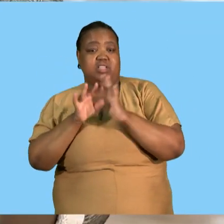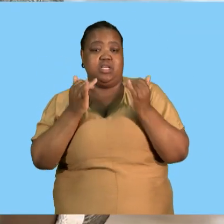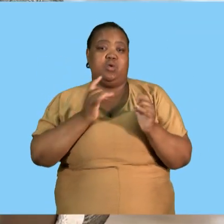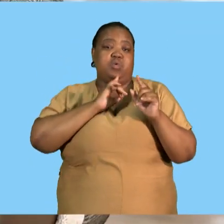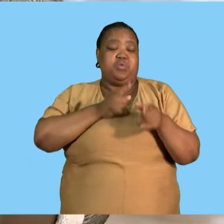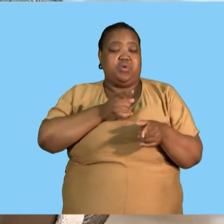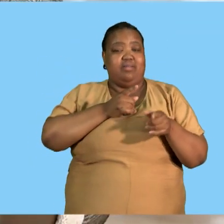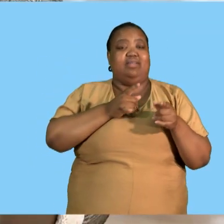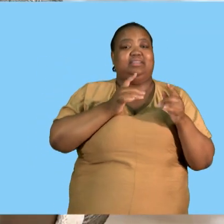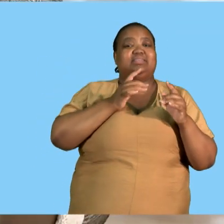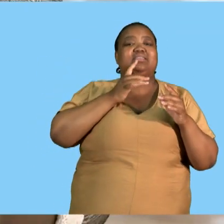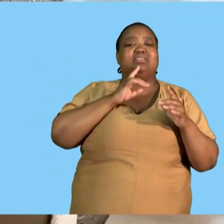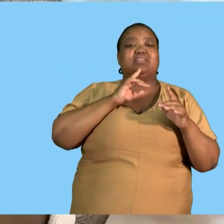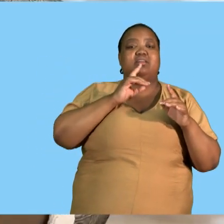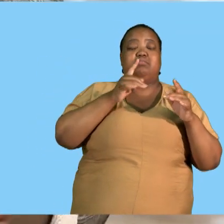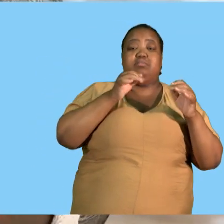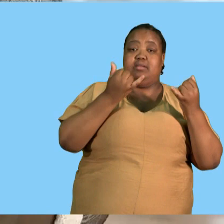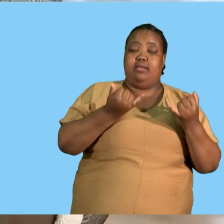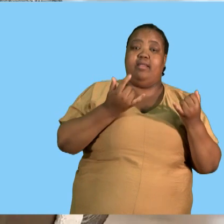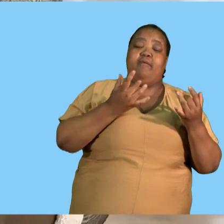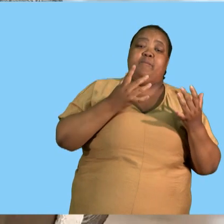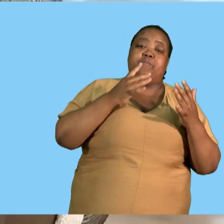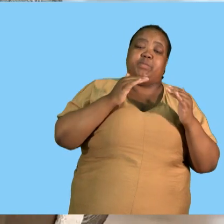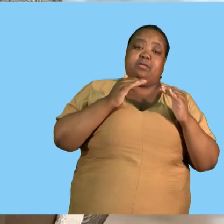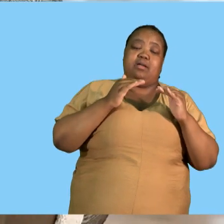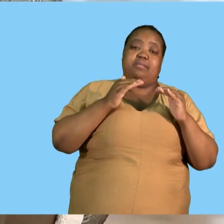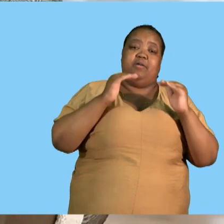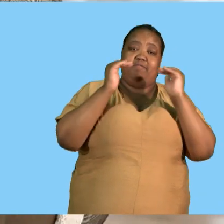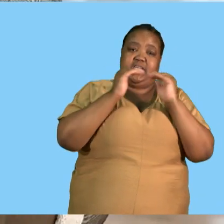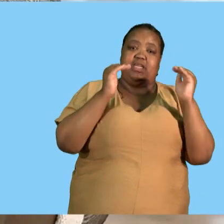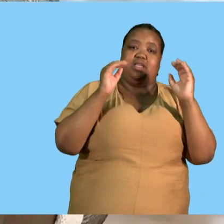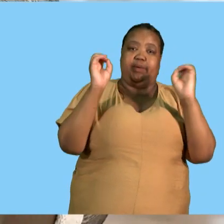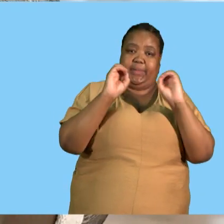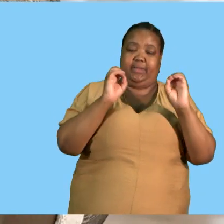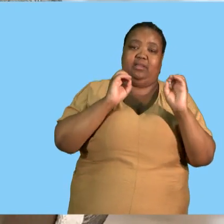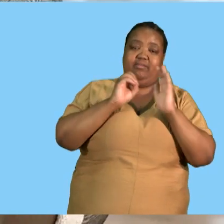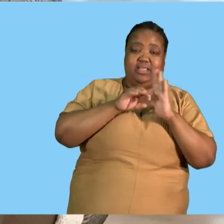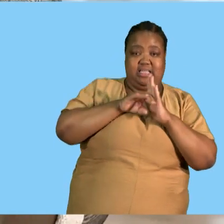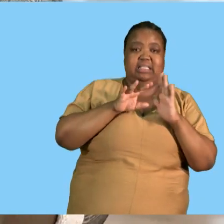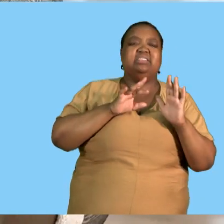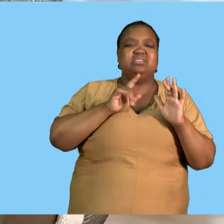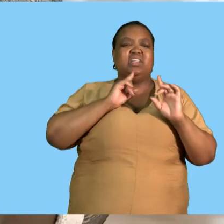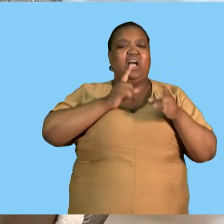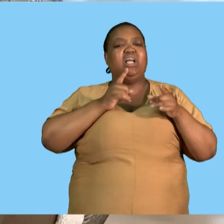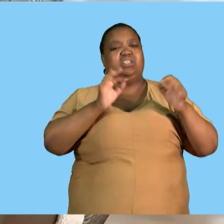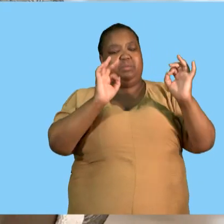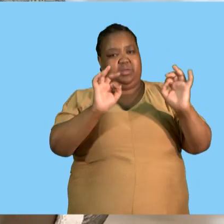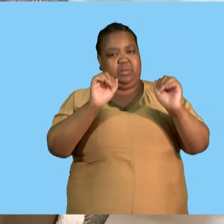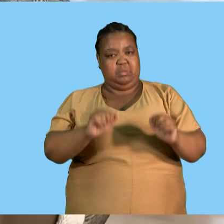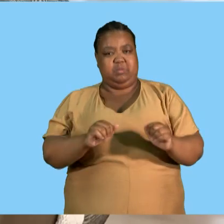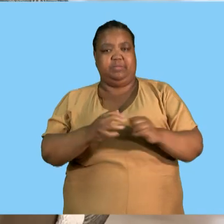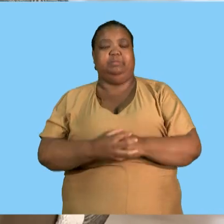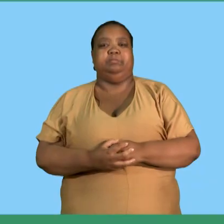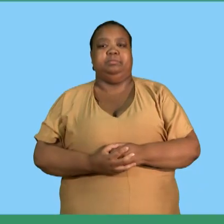if you write false advertising the answer will not be recognized so the only answer that is recognized as an unethical business practice